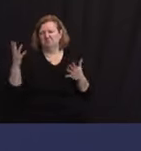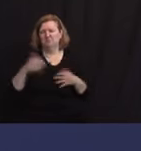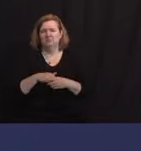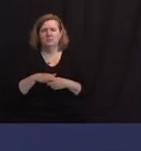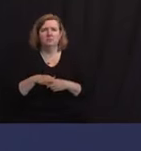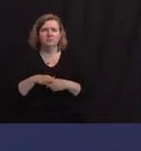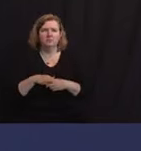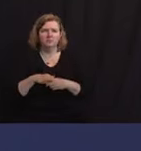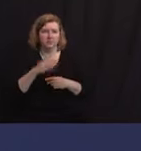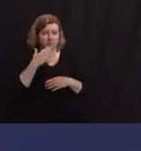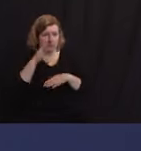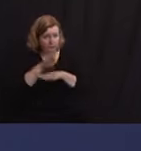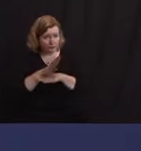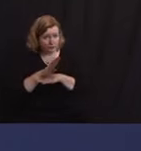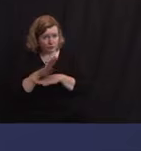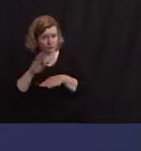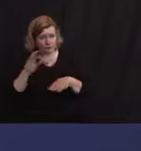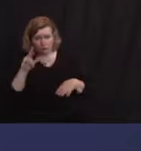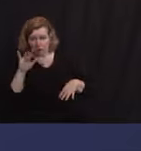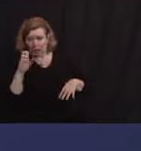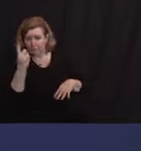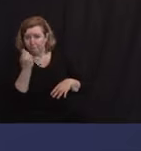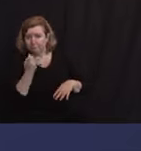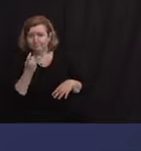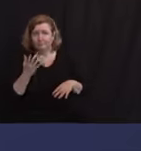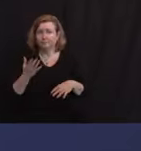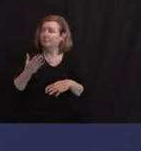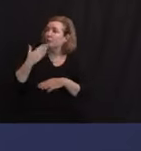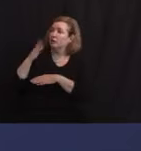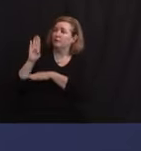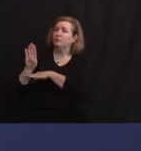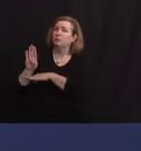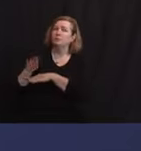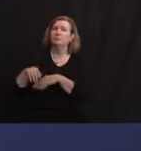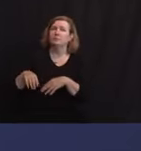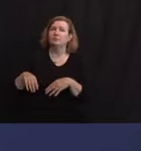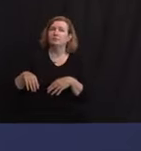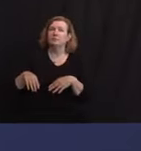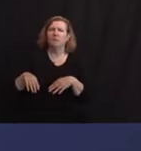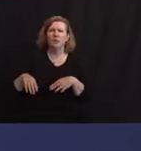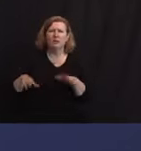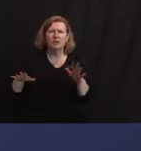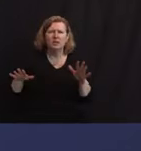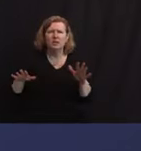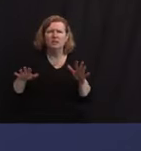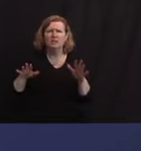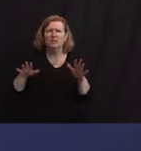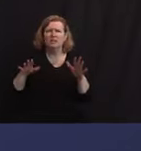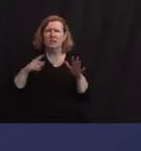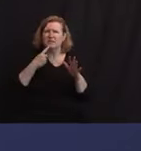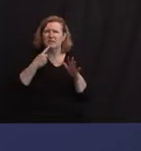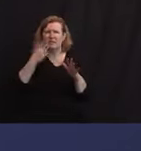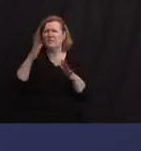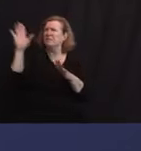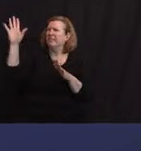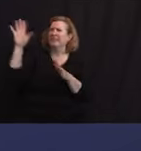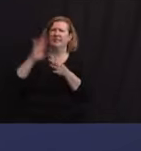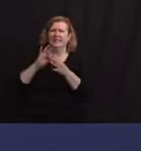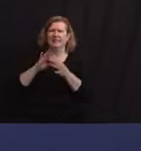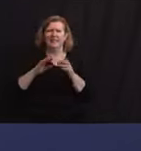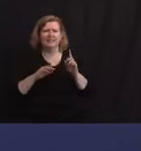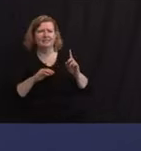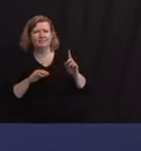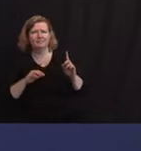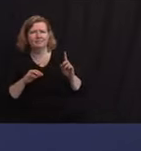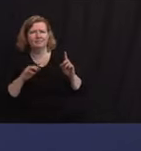good afternoon. Good afternoon, Governor. Actually, Charlie, before you ask, I have to get something off my chest. I mentioned the Mets, Red Sox,